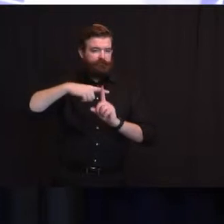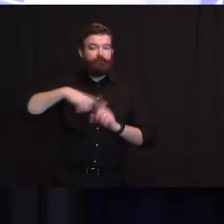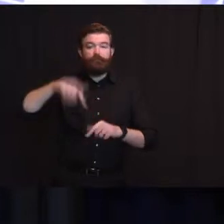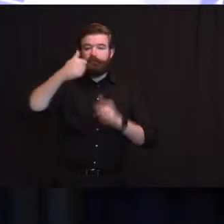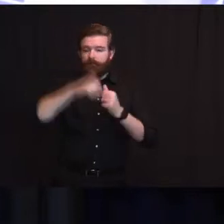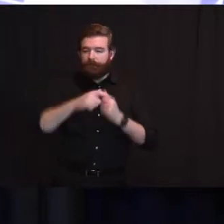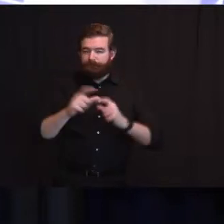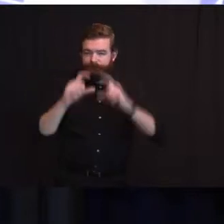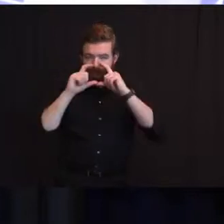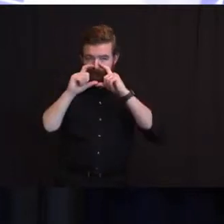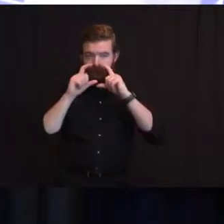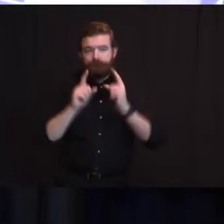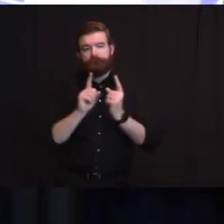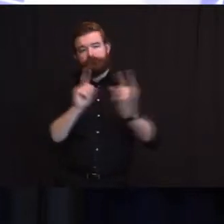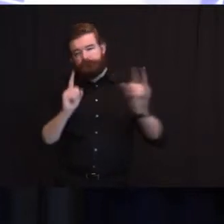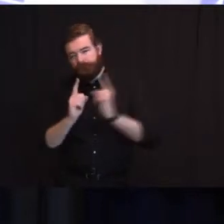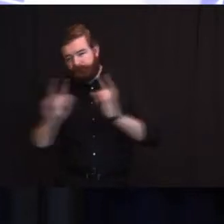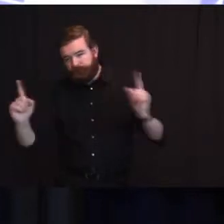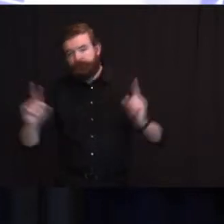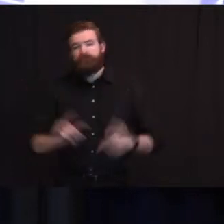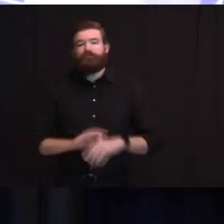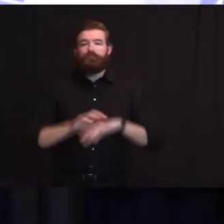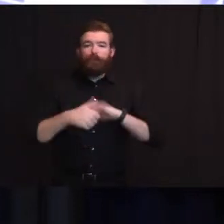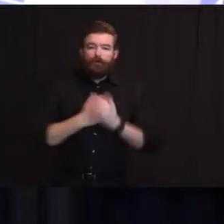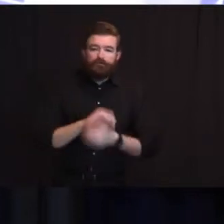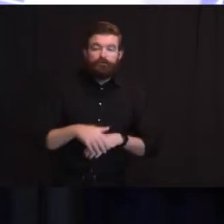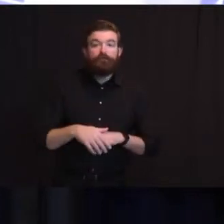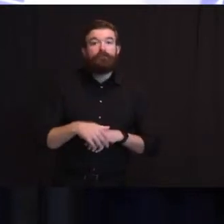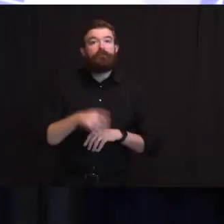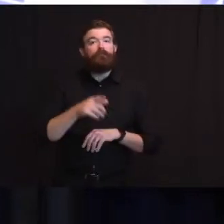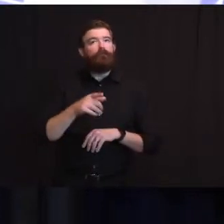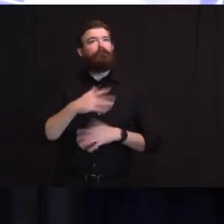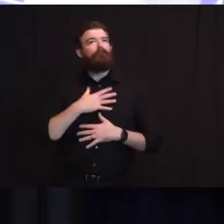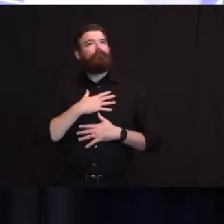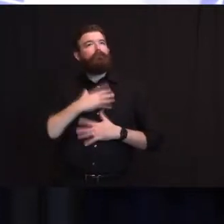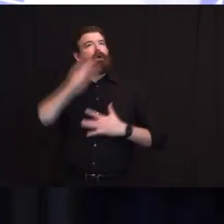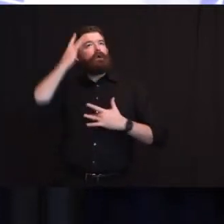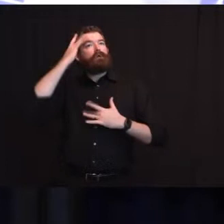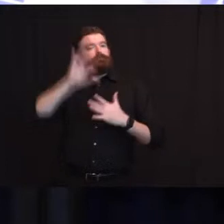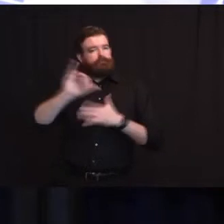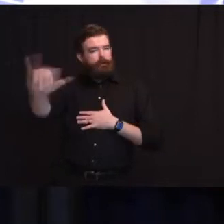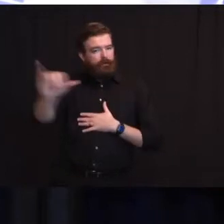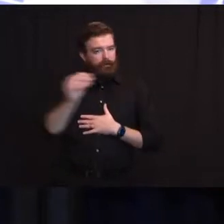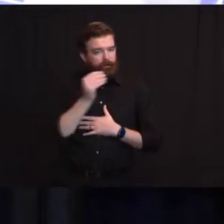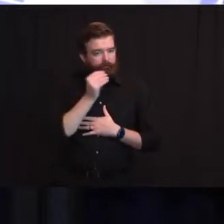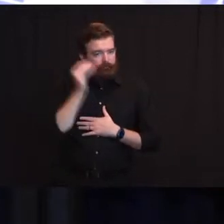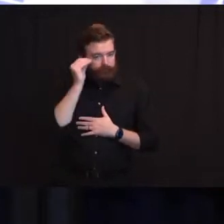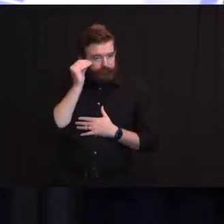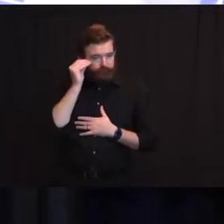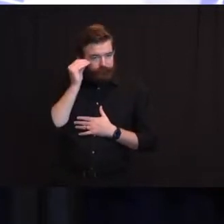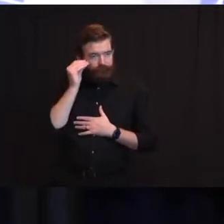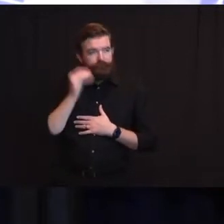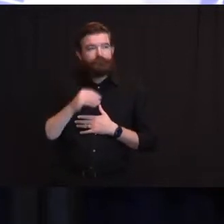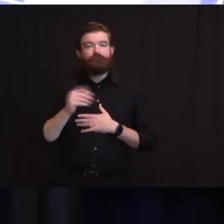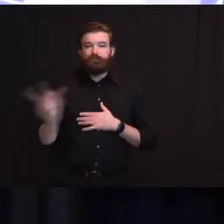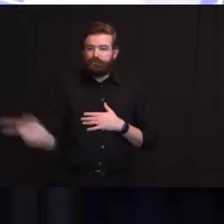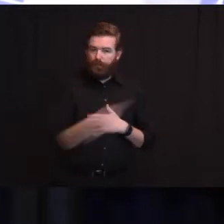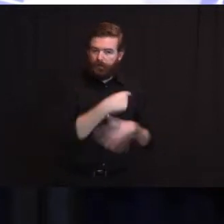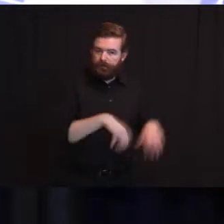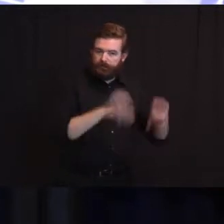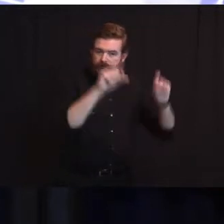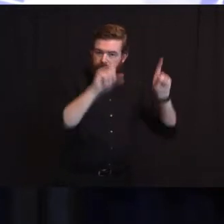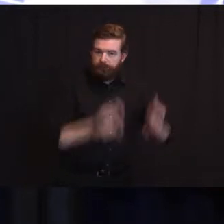frequently. If you are ill, stay home, call your provider, and get tested. Stay safe.